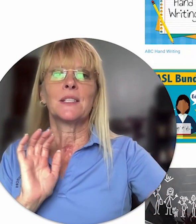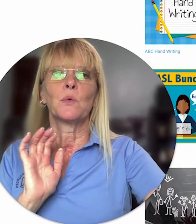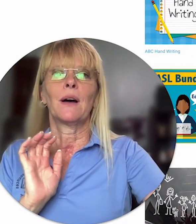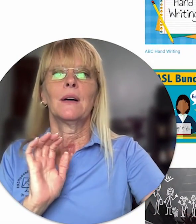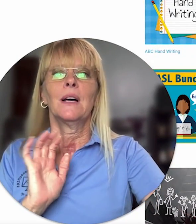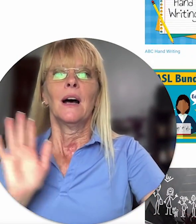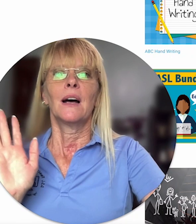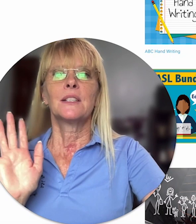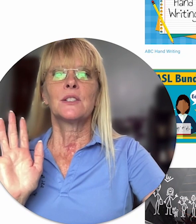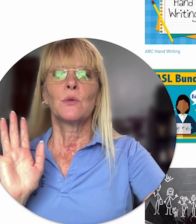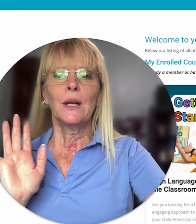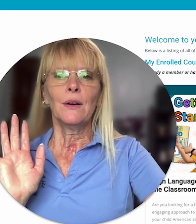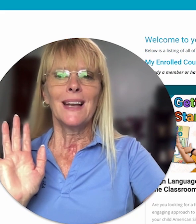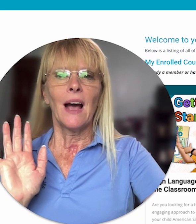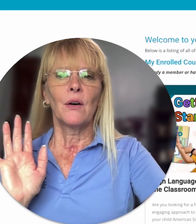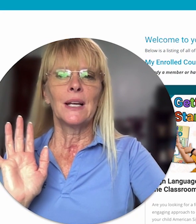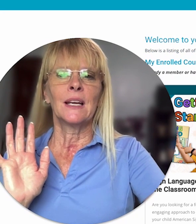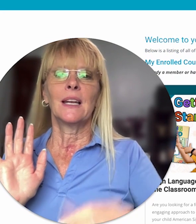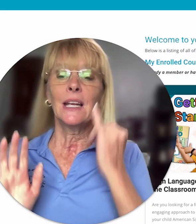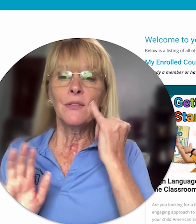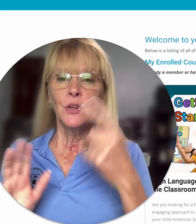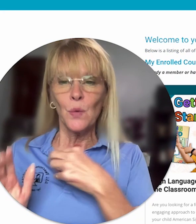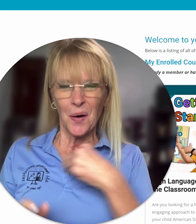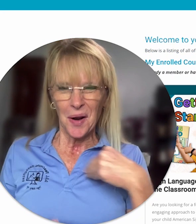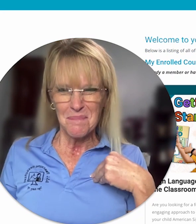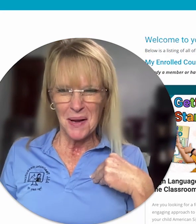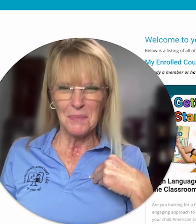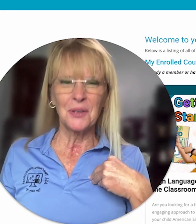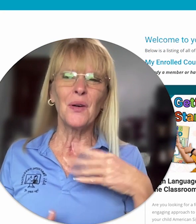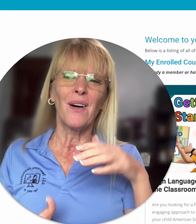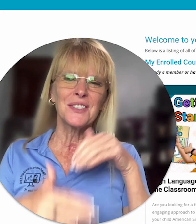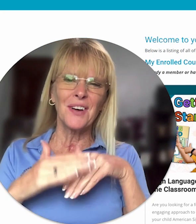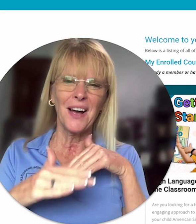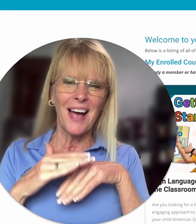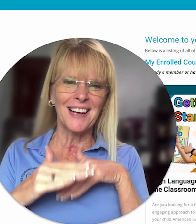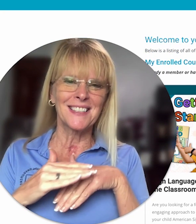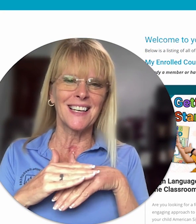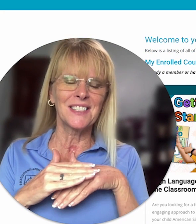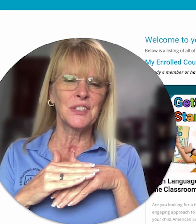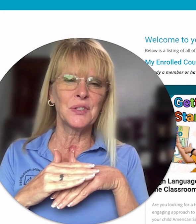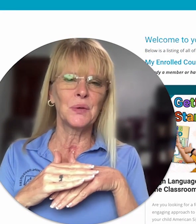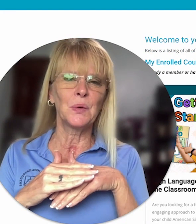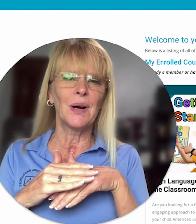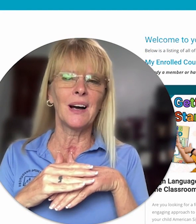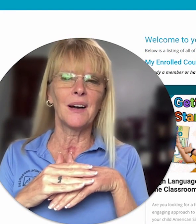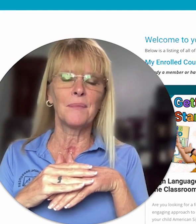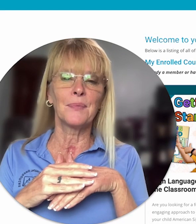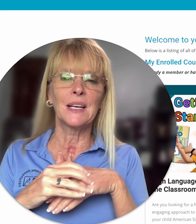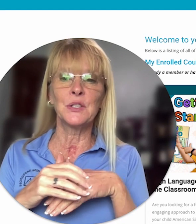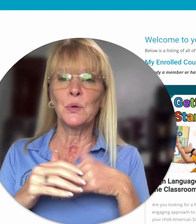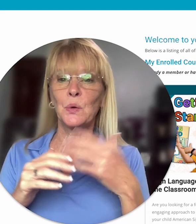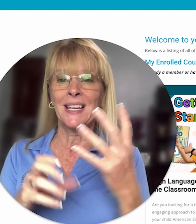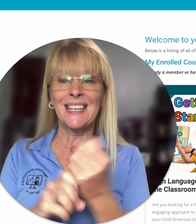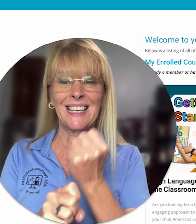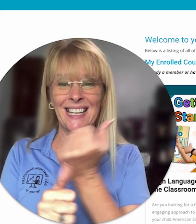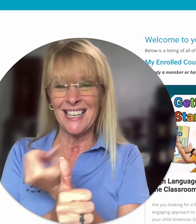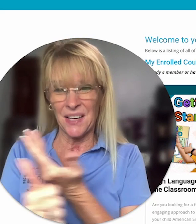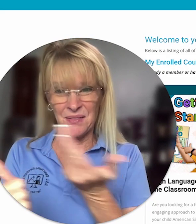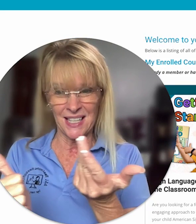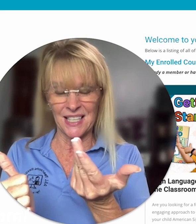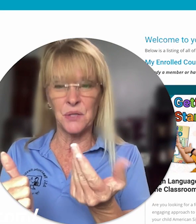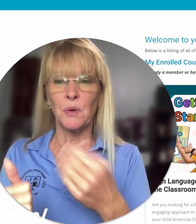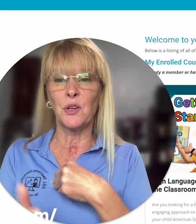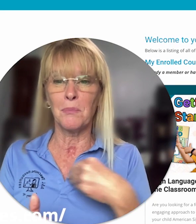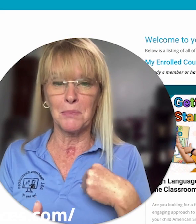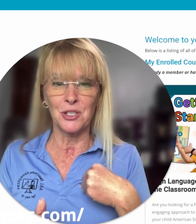you that as well so we are now in if you are a member you also have access to to get any